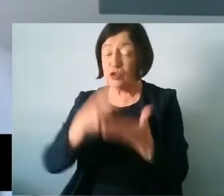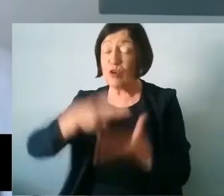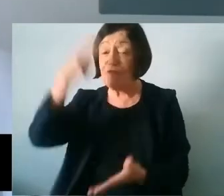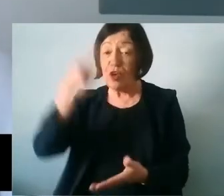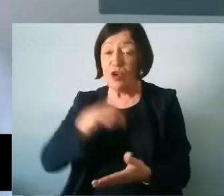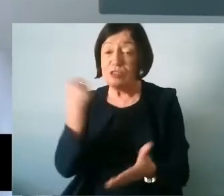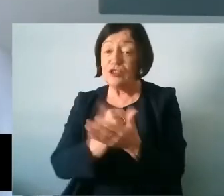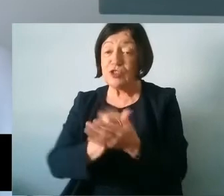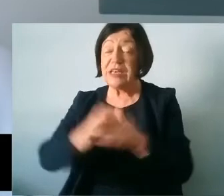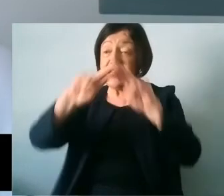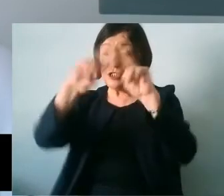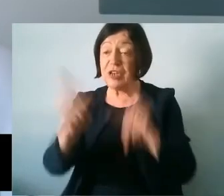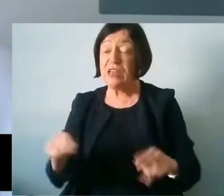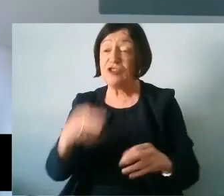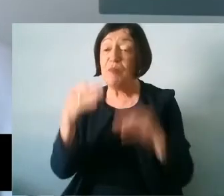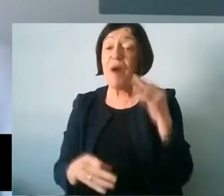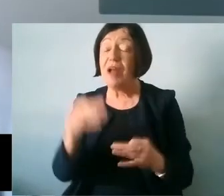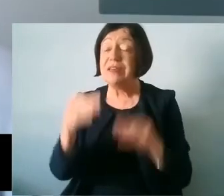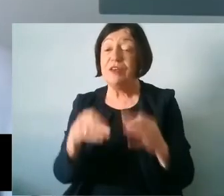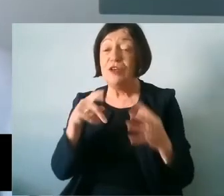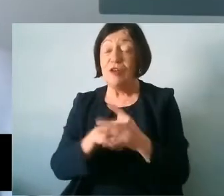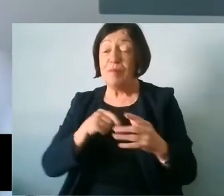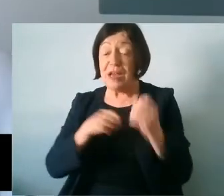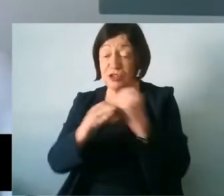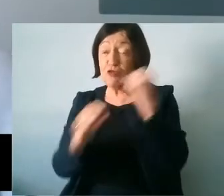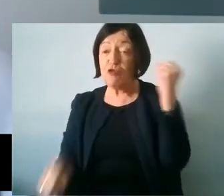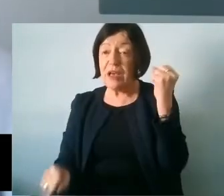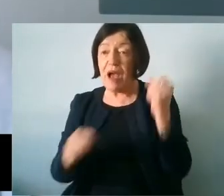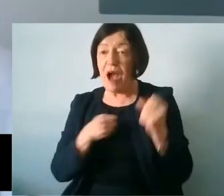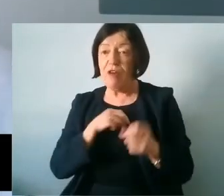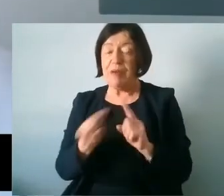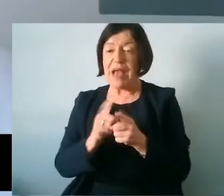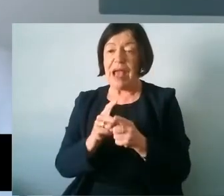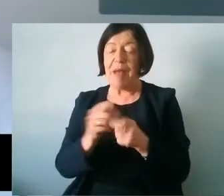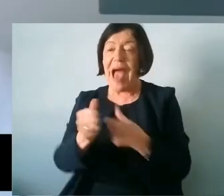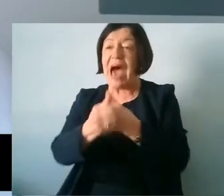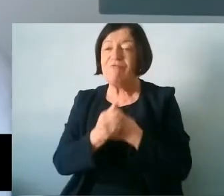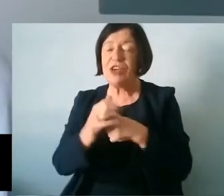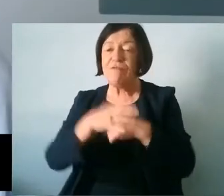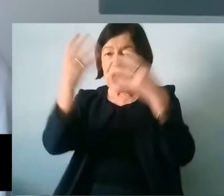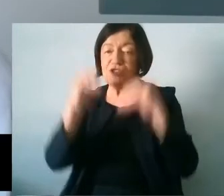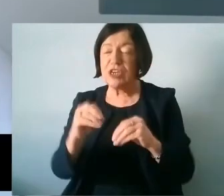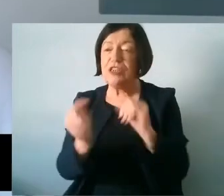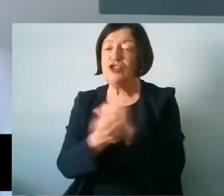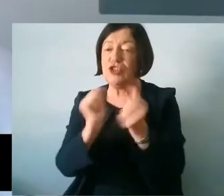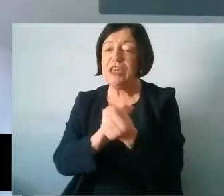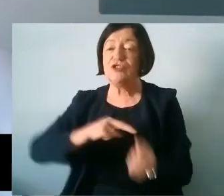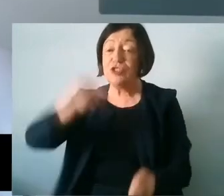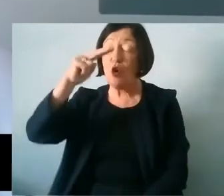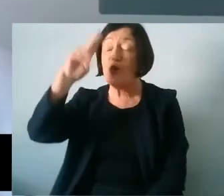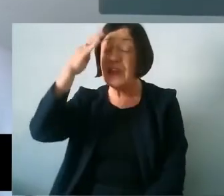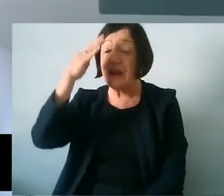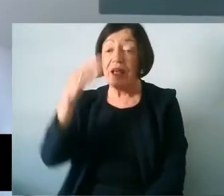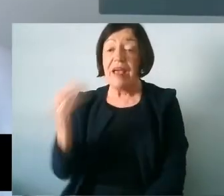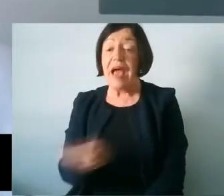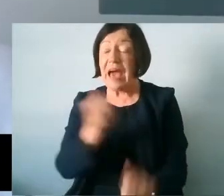study international politics and it was through my degree that I really became an advocate for educational change within Northern Ireland. And any